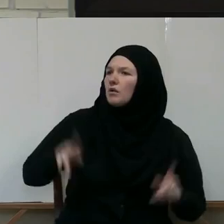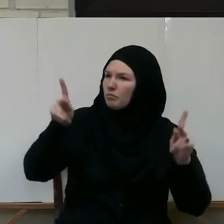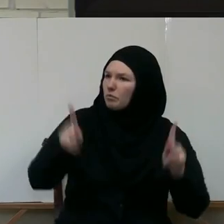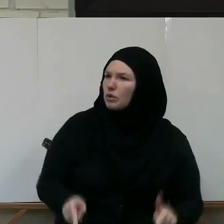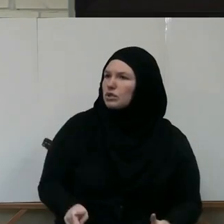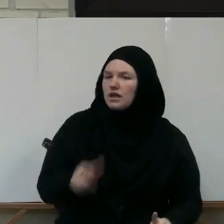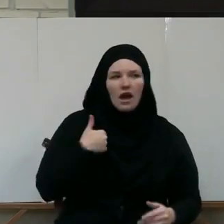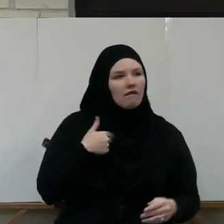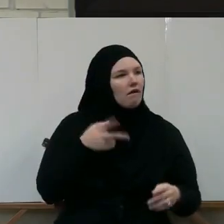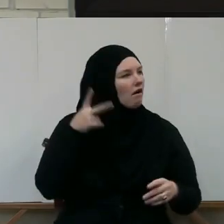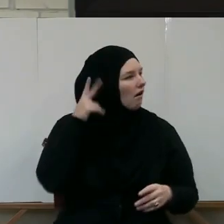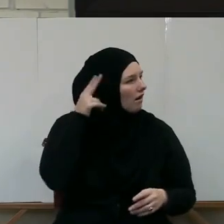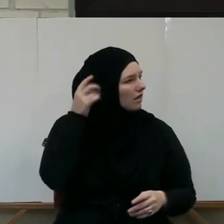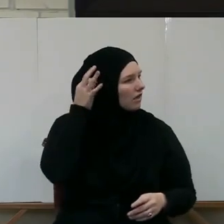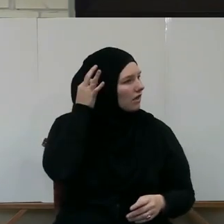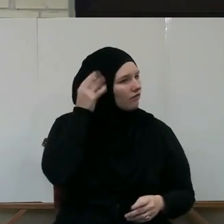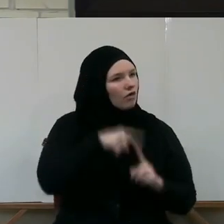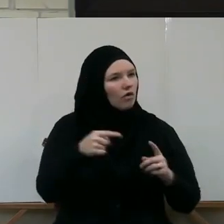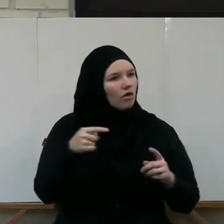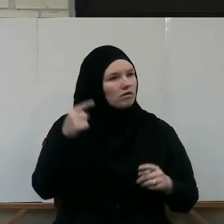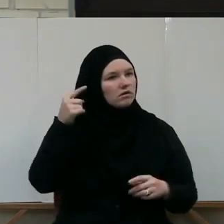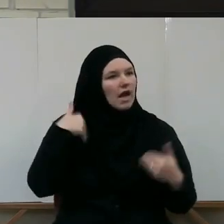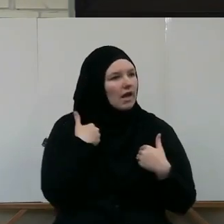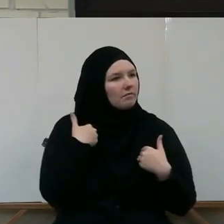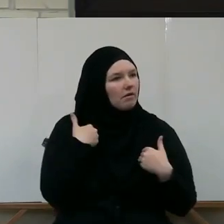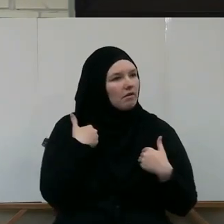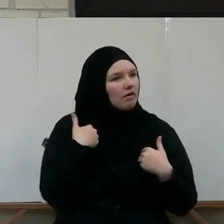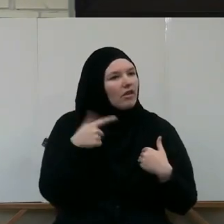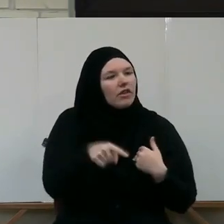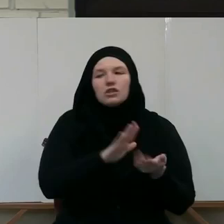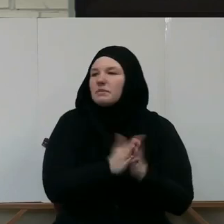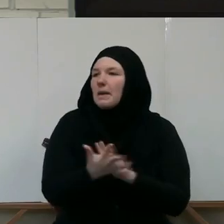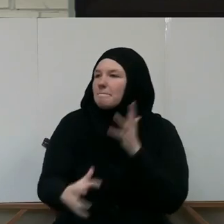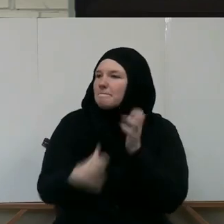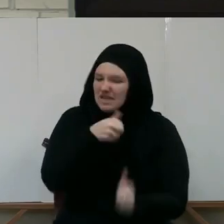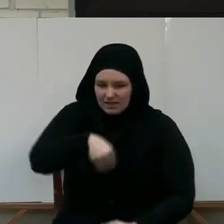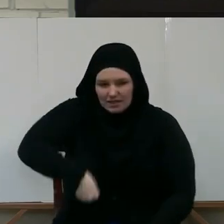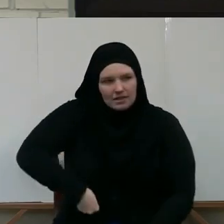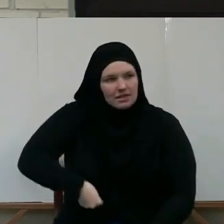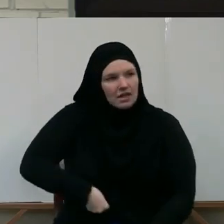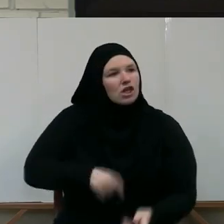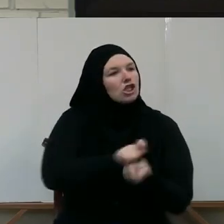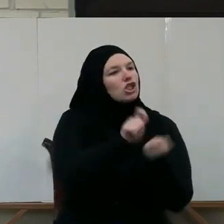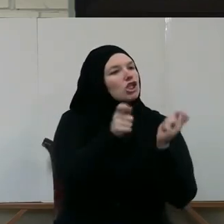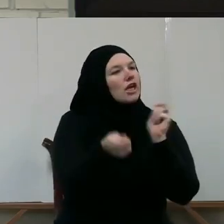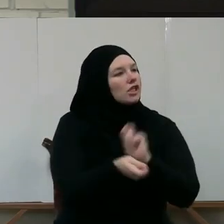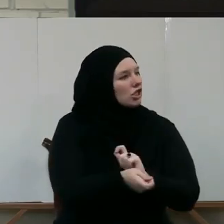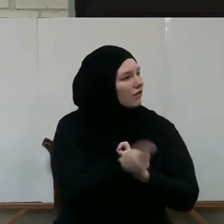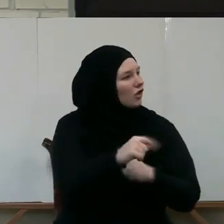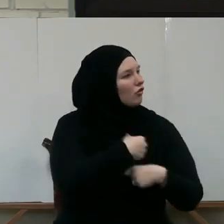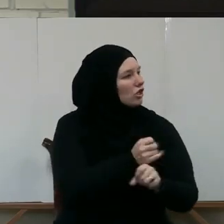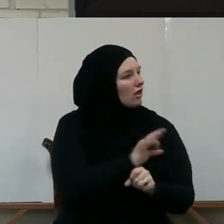them So that they change The creation of Allah. Changing the creation Has always been misread